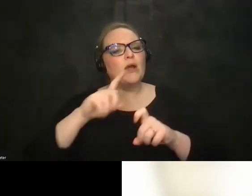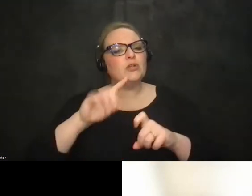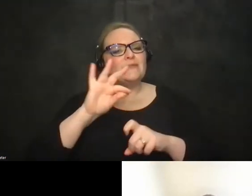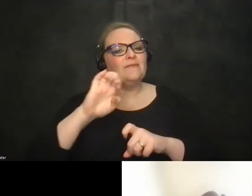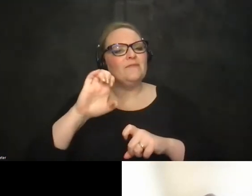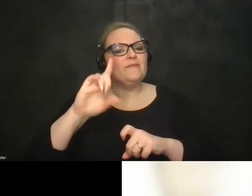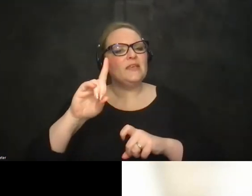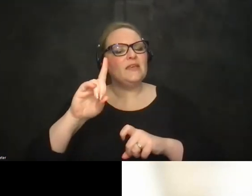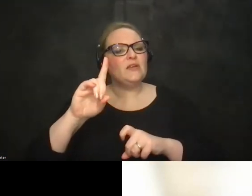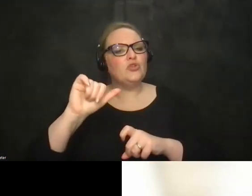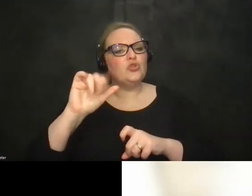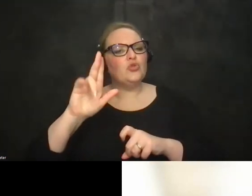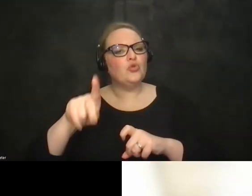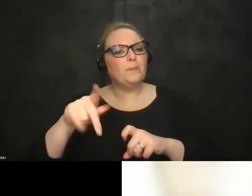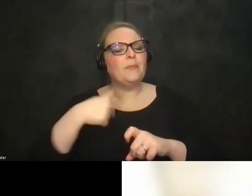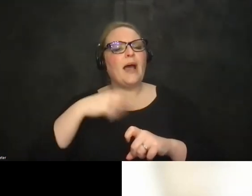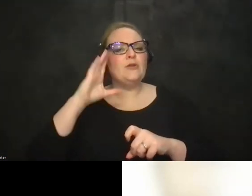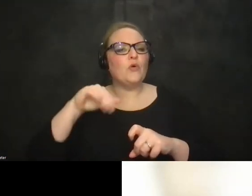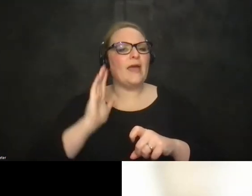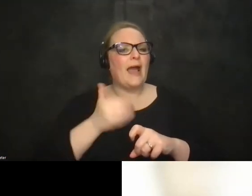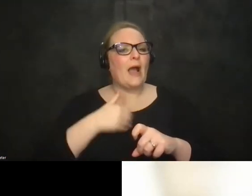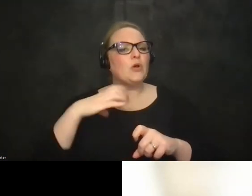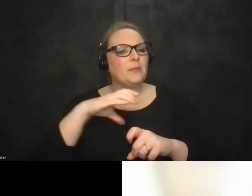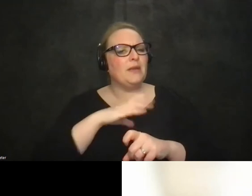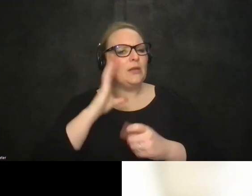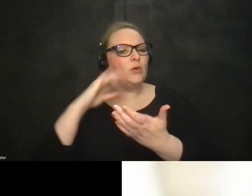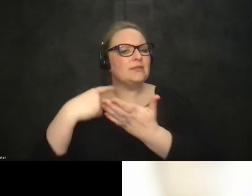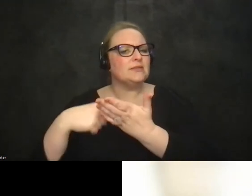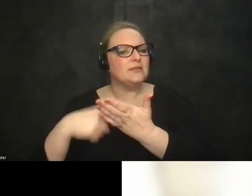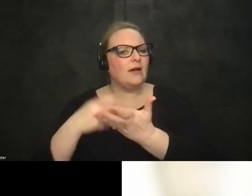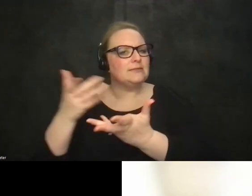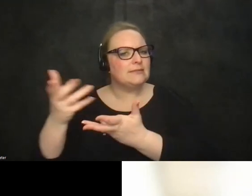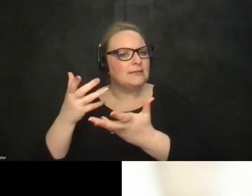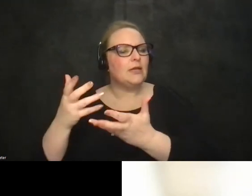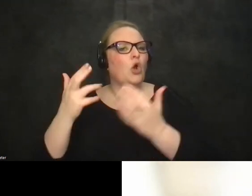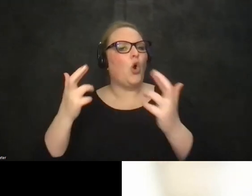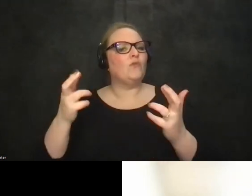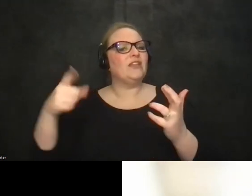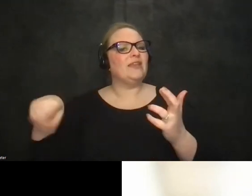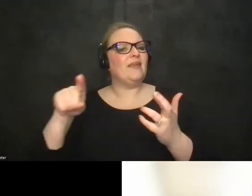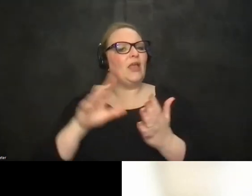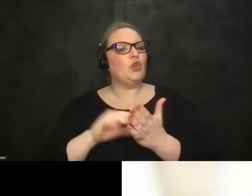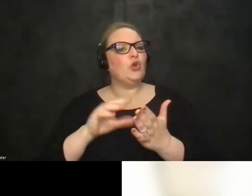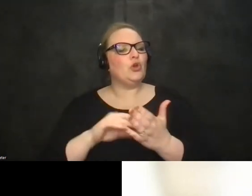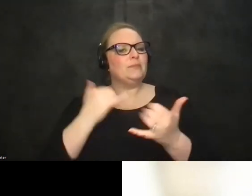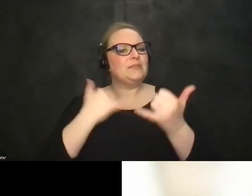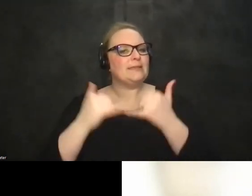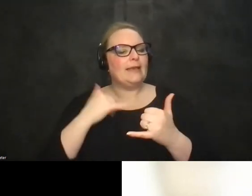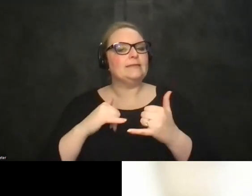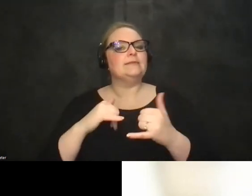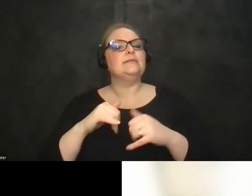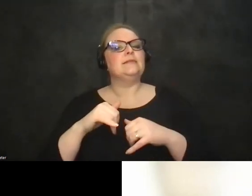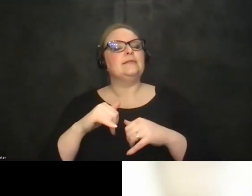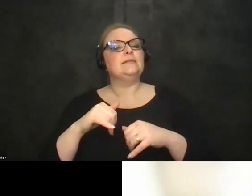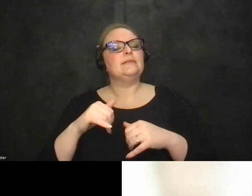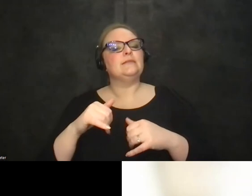i know i'm sure our committee will will address with them and hope that they learn from this the accessibility improvements they could